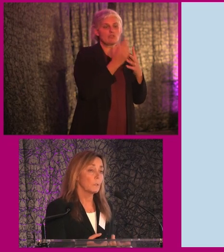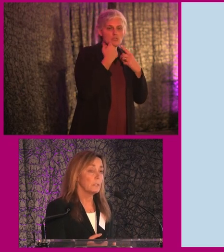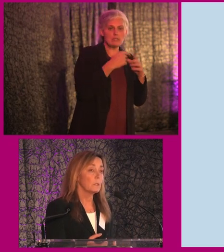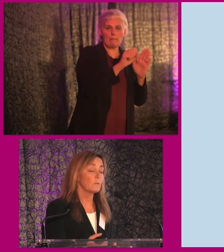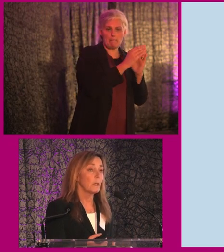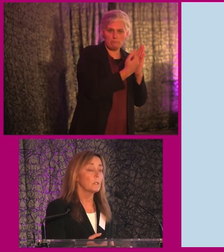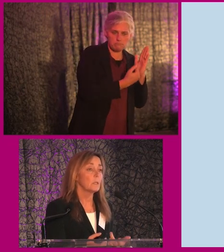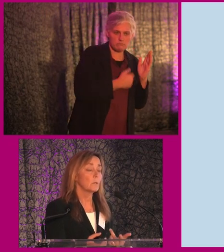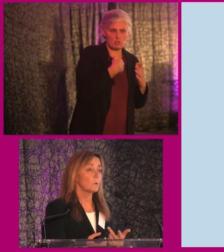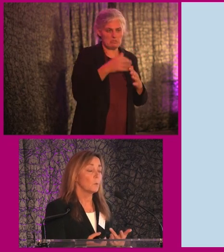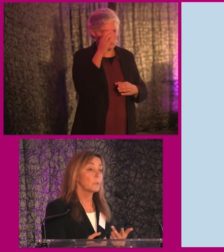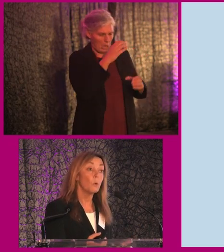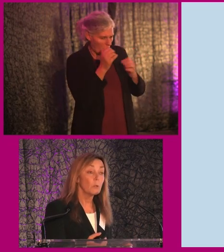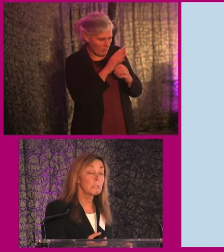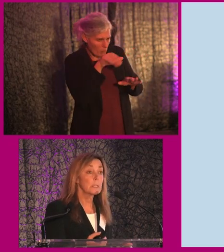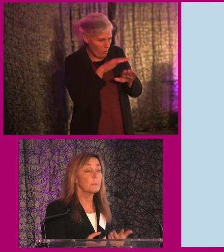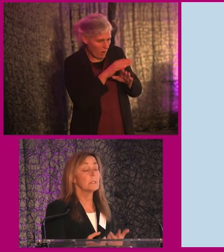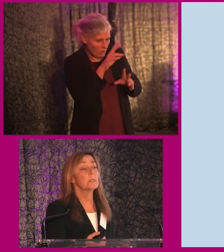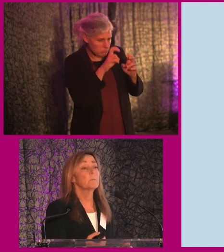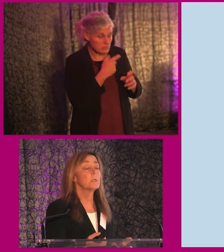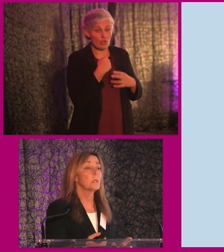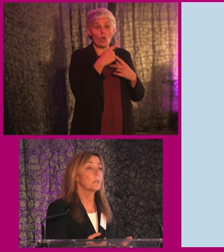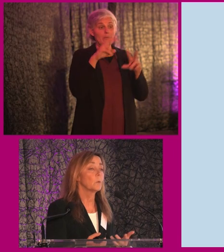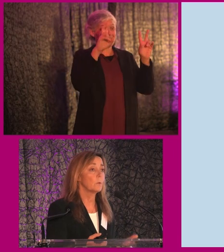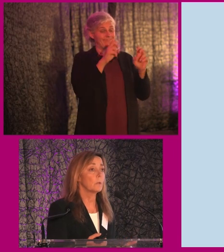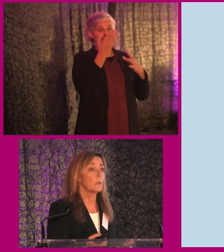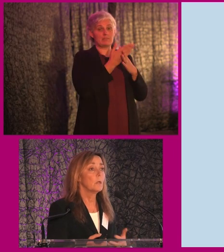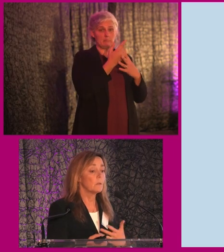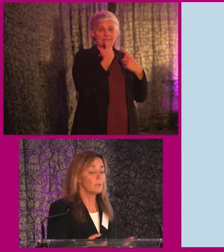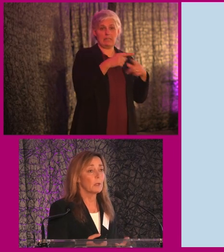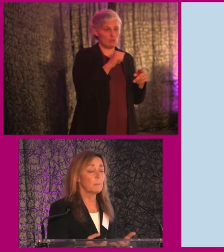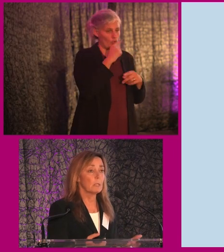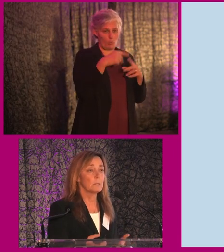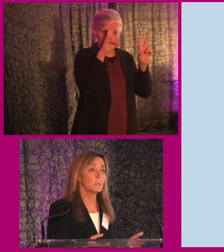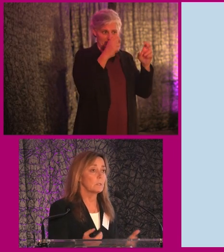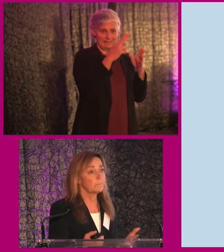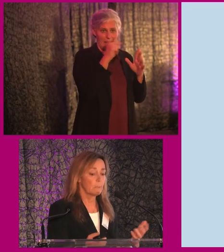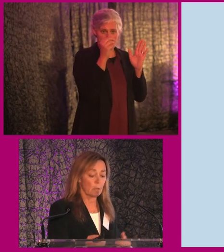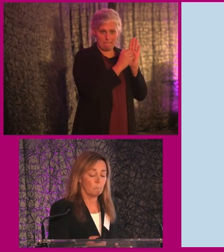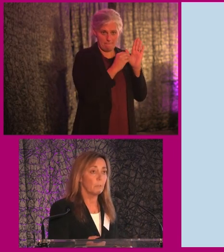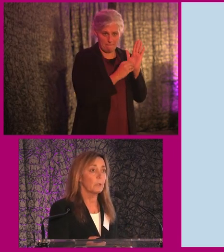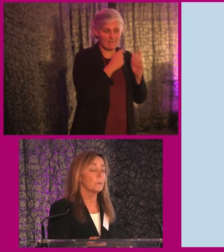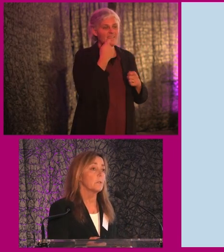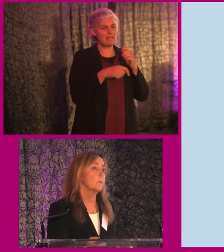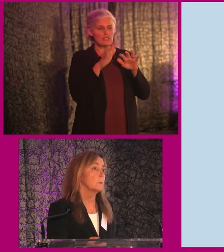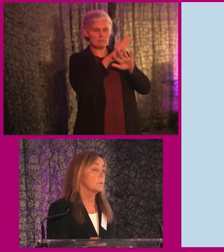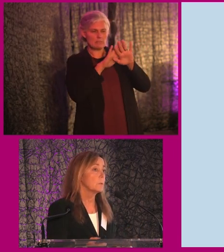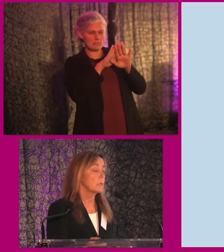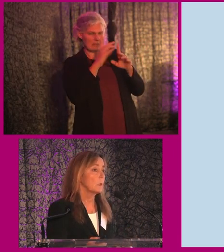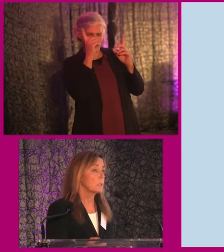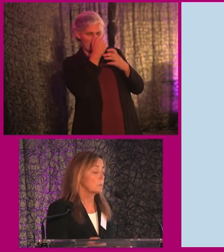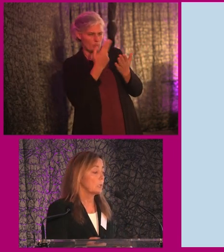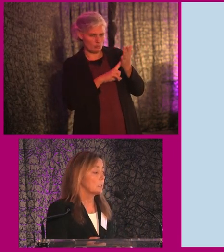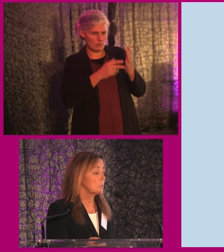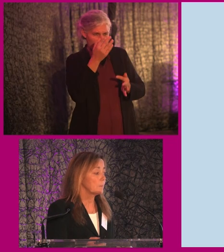not always easy to find. It's not always called an accessibility statement. And then when you're there, the feedback mechanism is kind of blurred or difficult to use